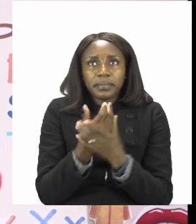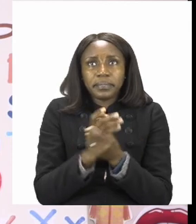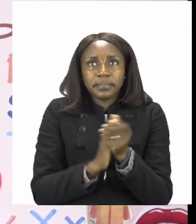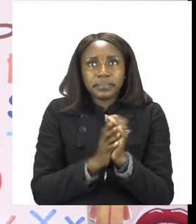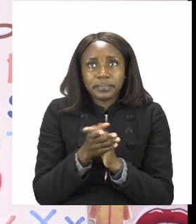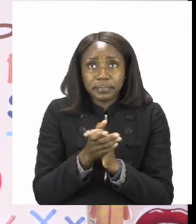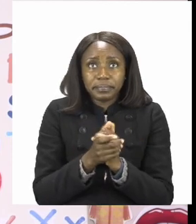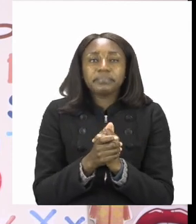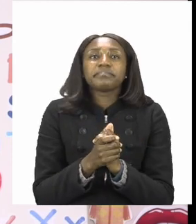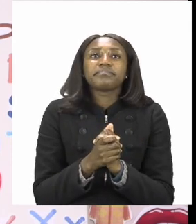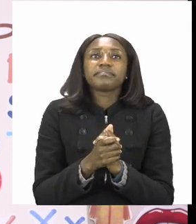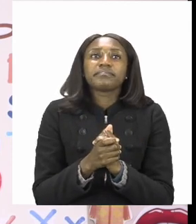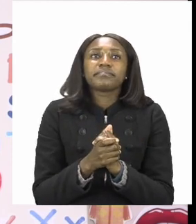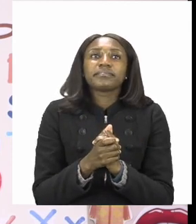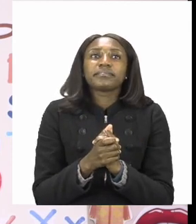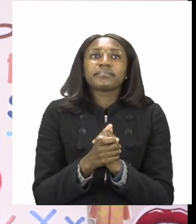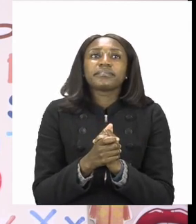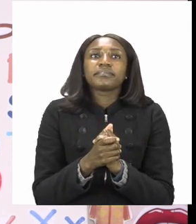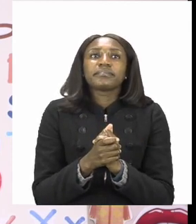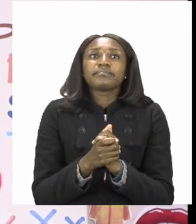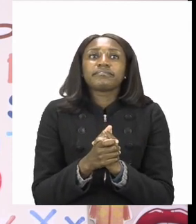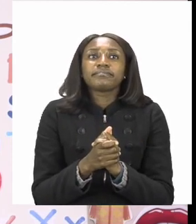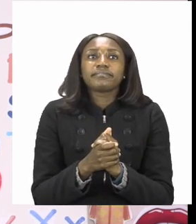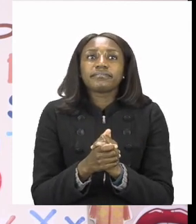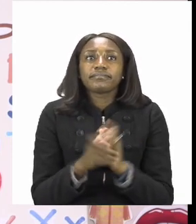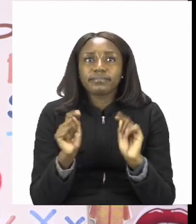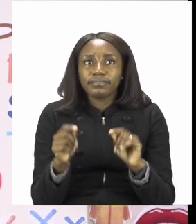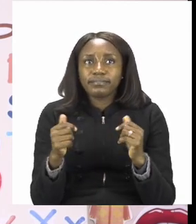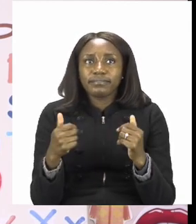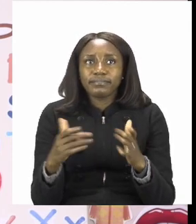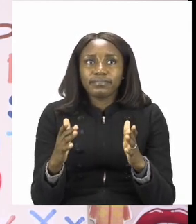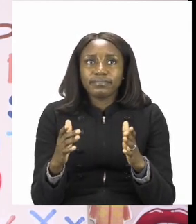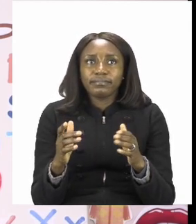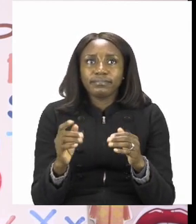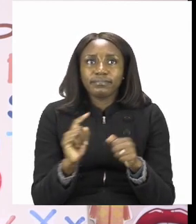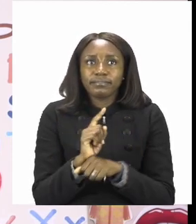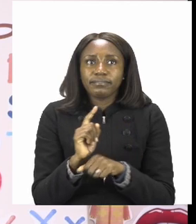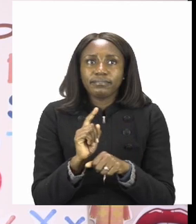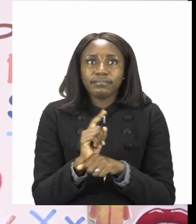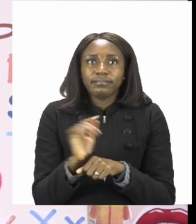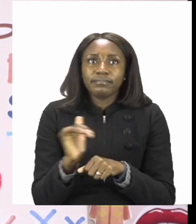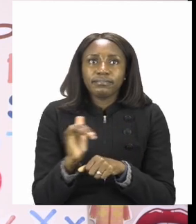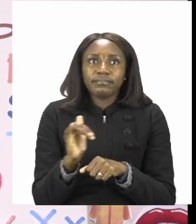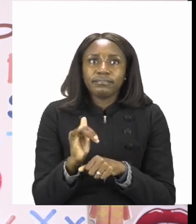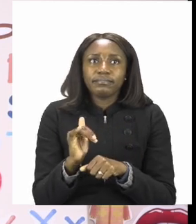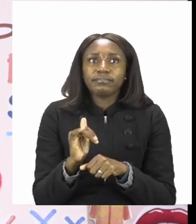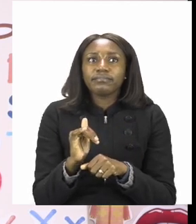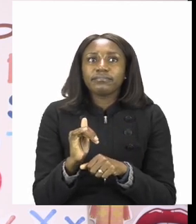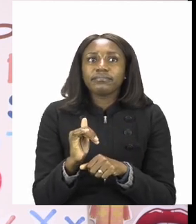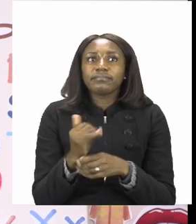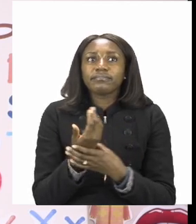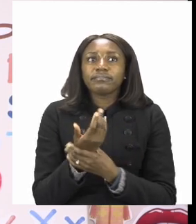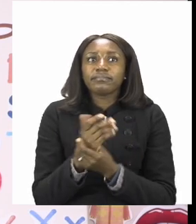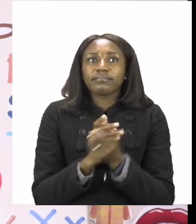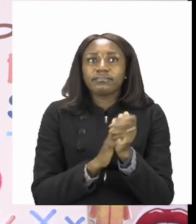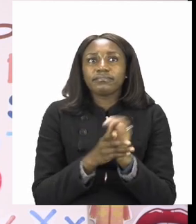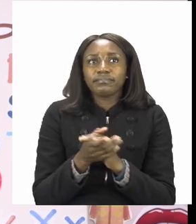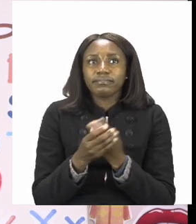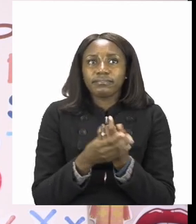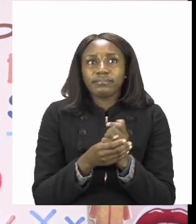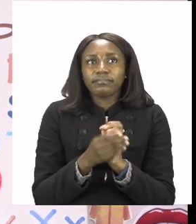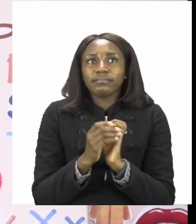hands. So we're going to start with the first action that we said which was wash hands.